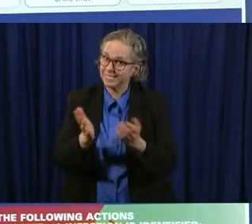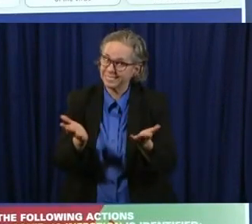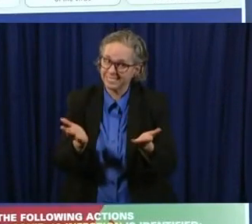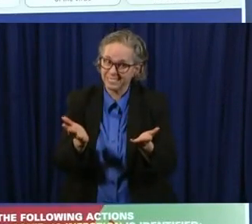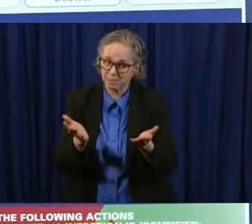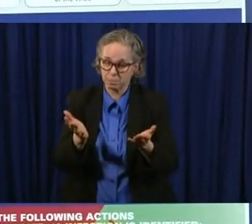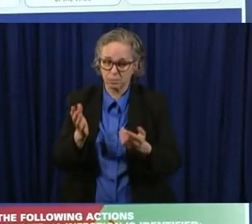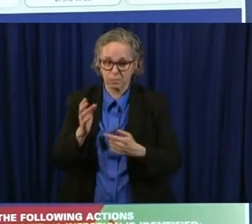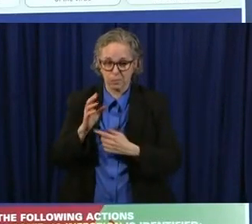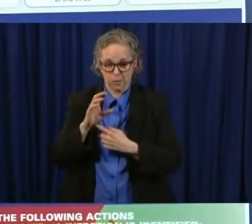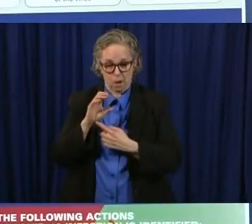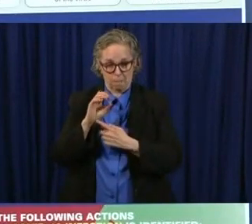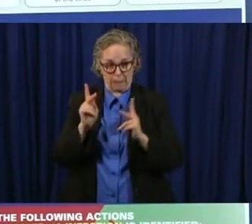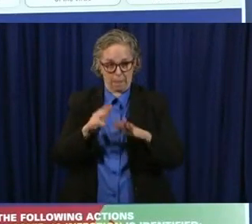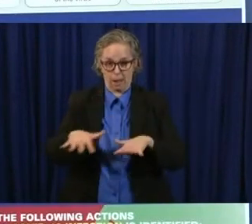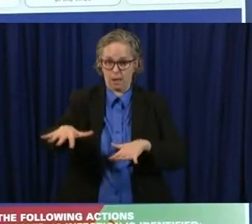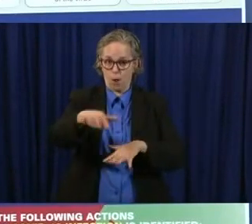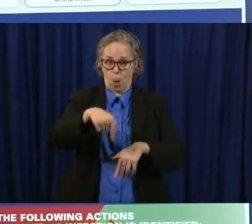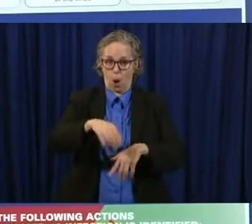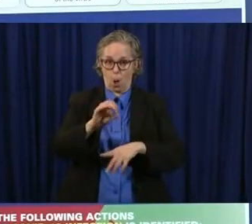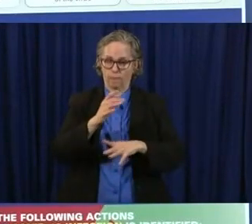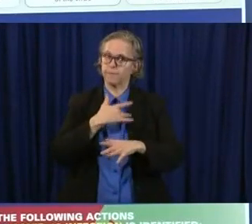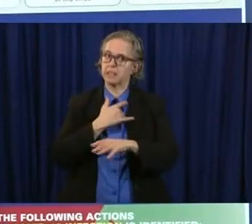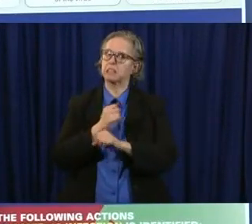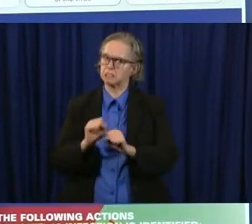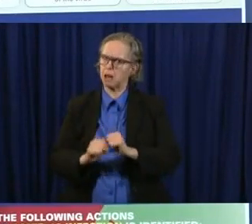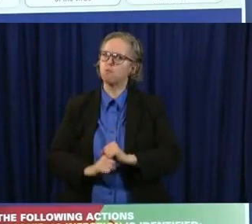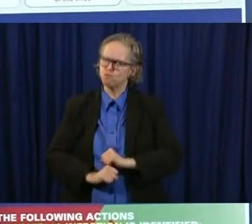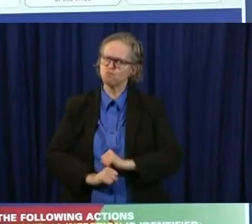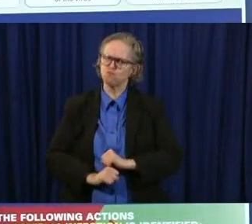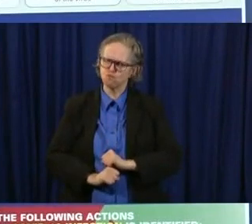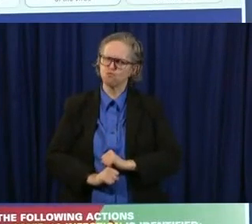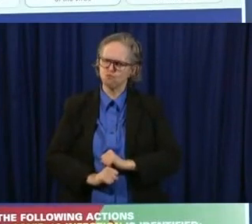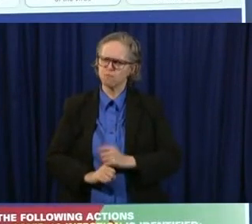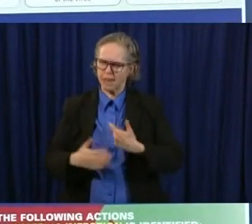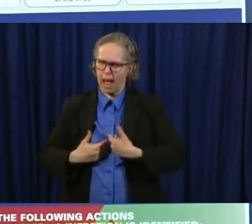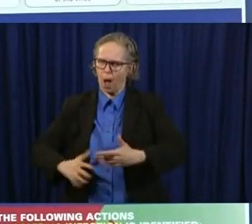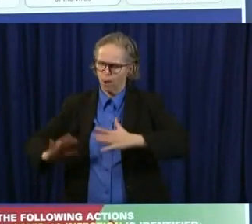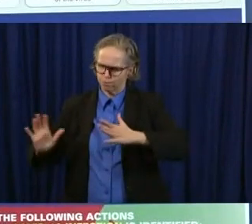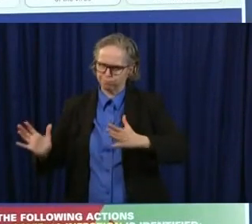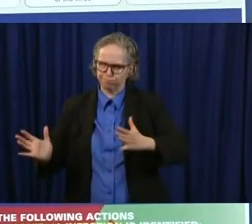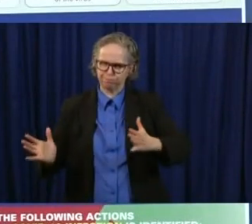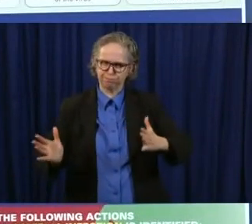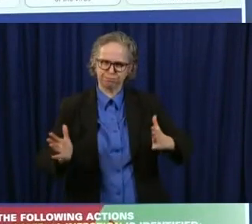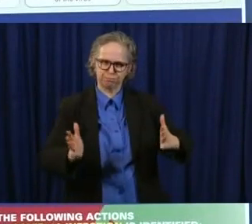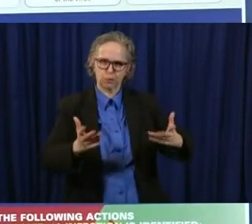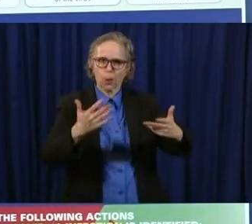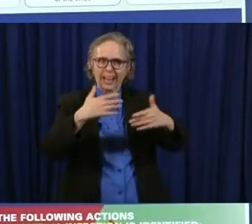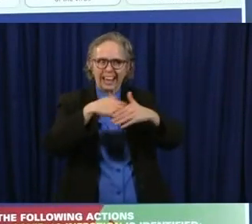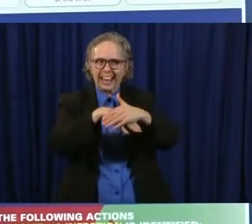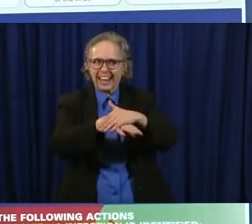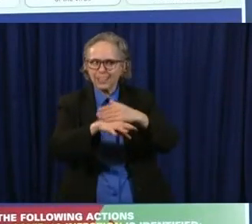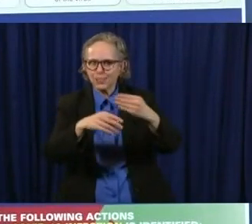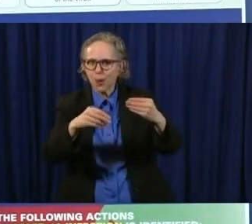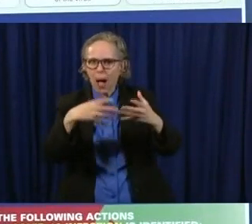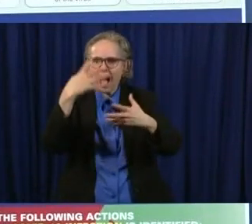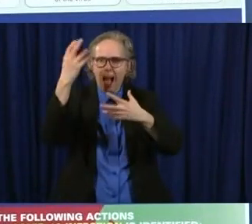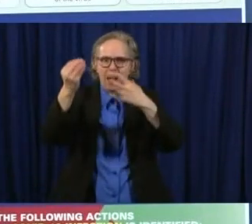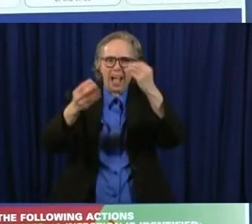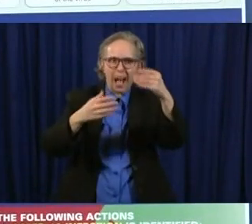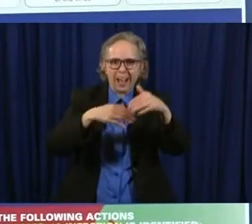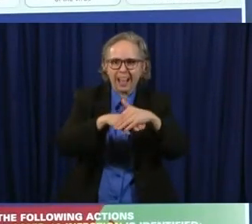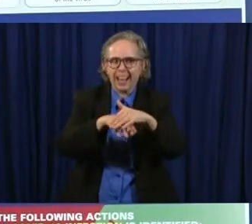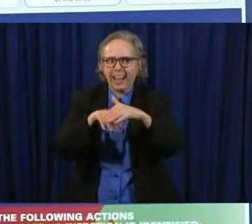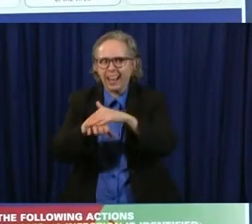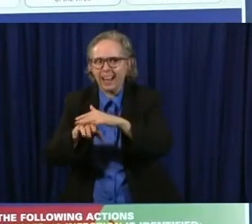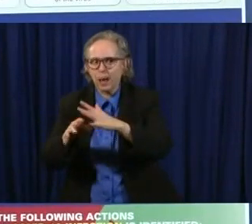that they can start back in um into retail go into the stores that there's protections there in